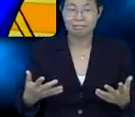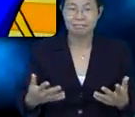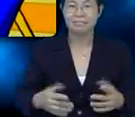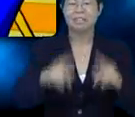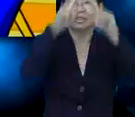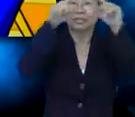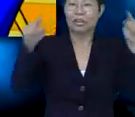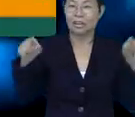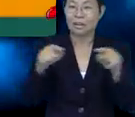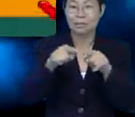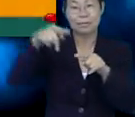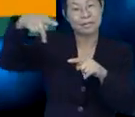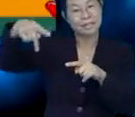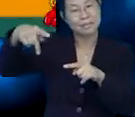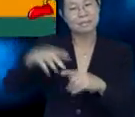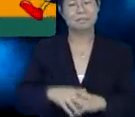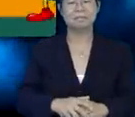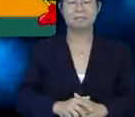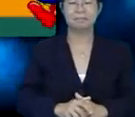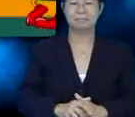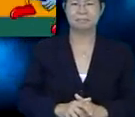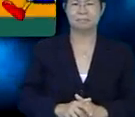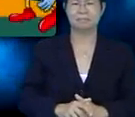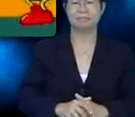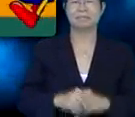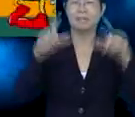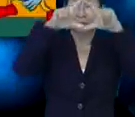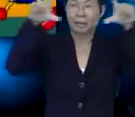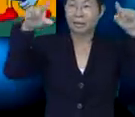friends? Triangular prisms.